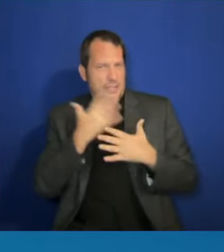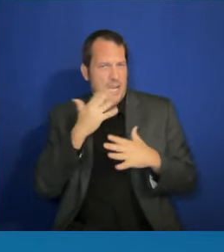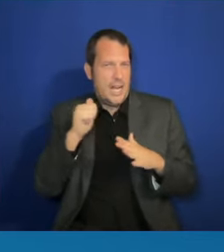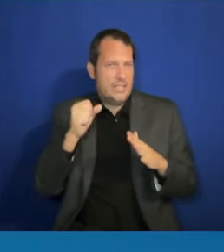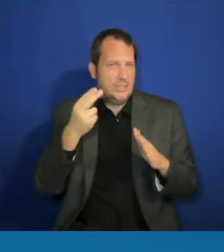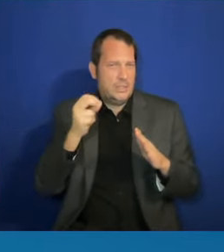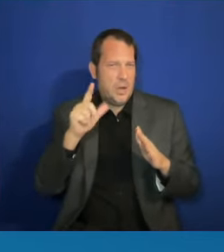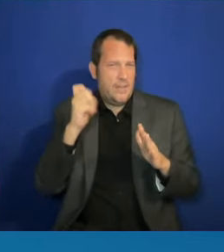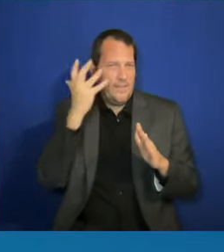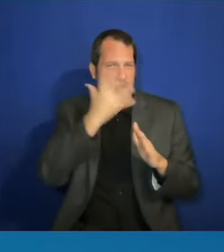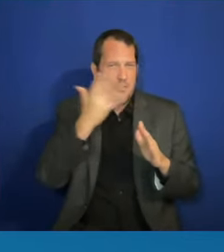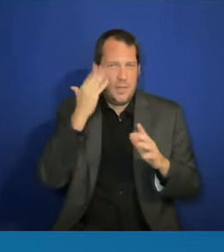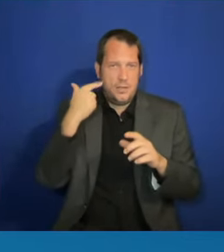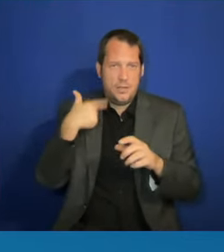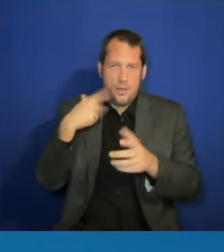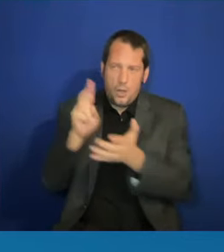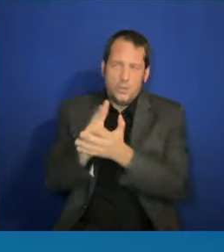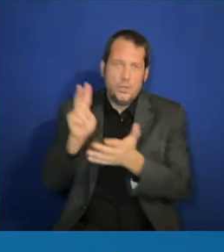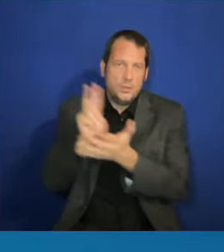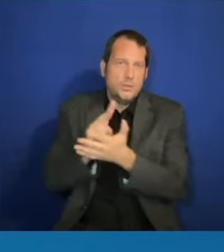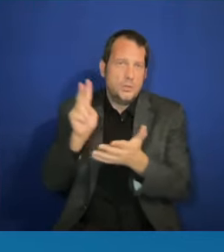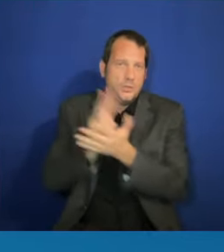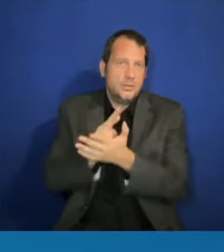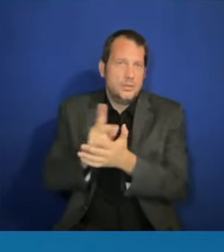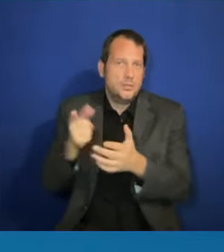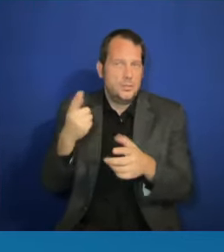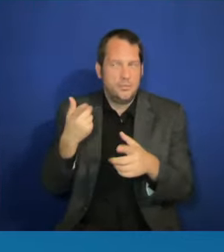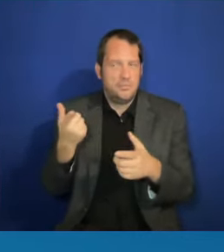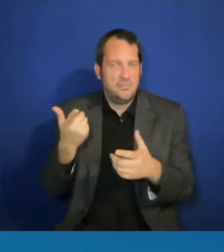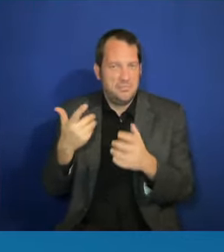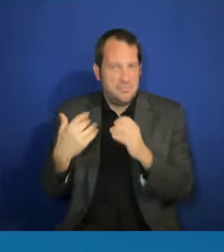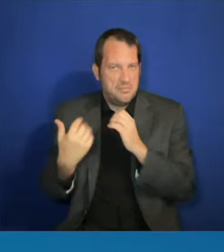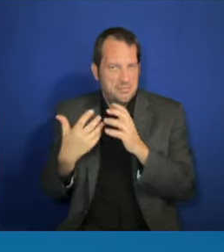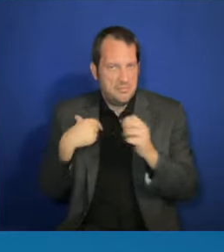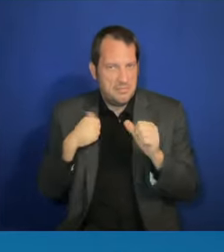I've been in over 100 movies, not all of them good.